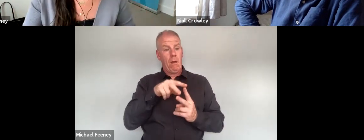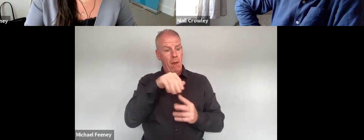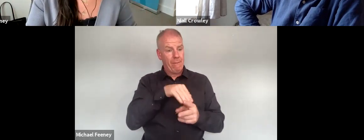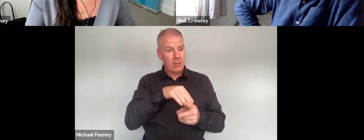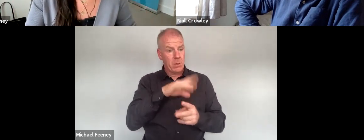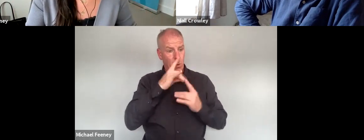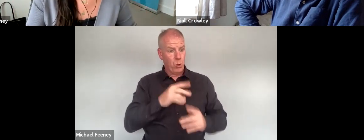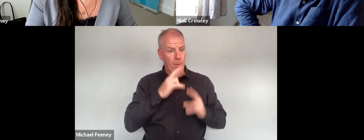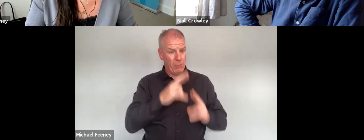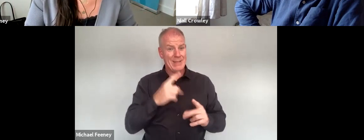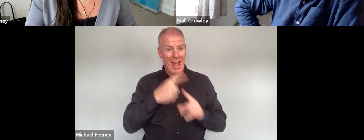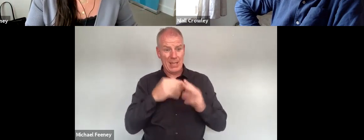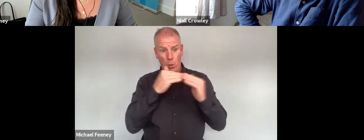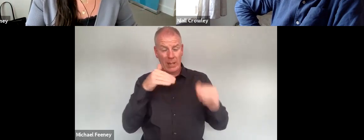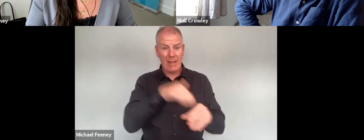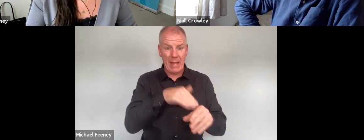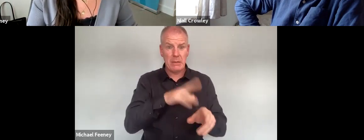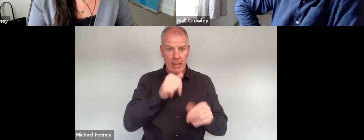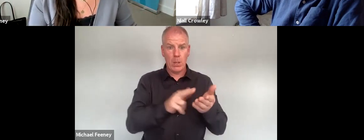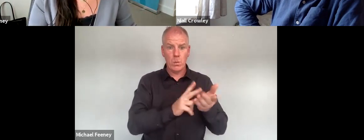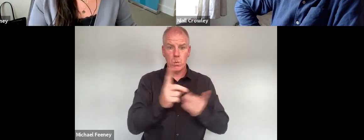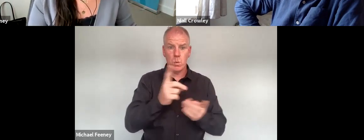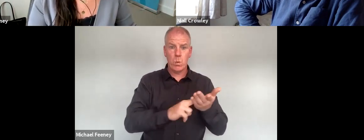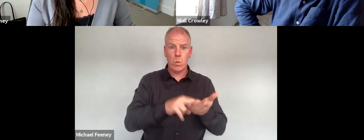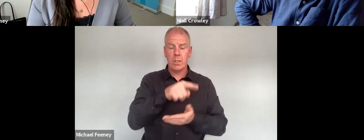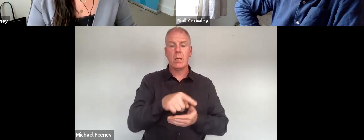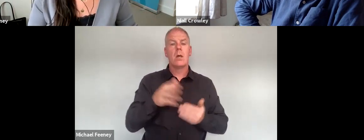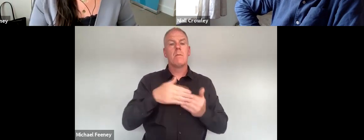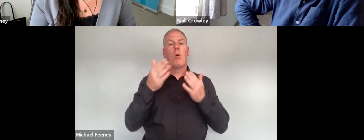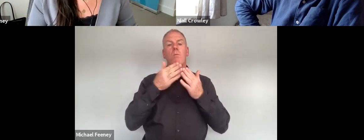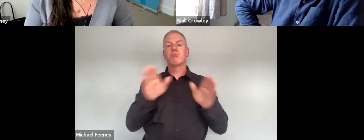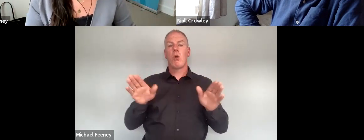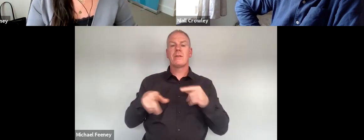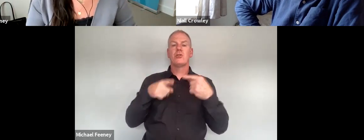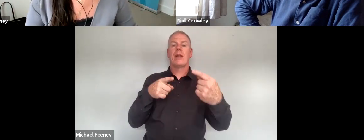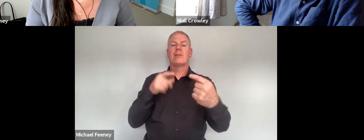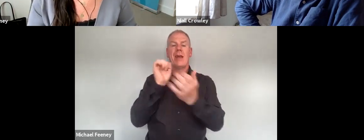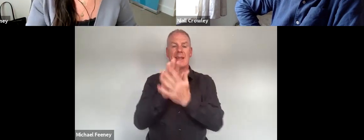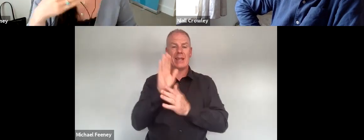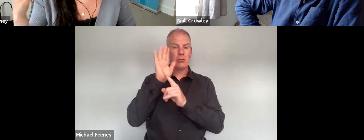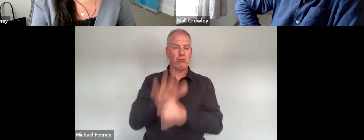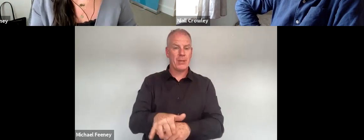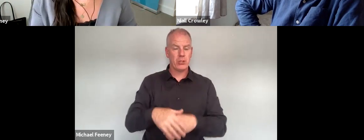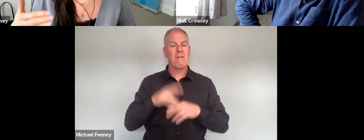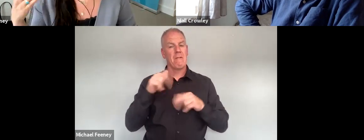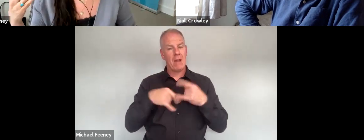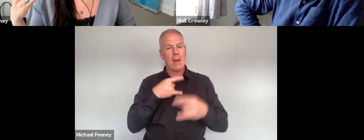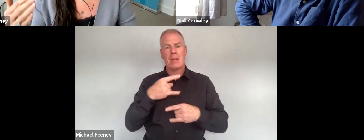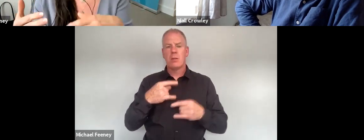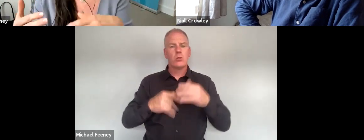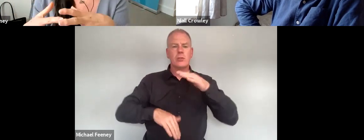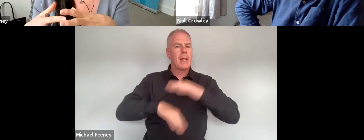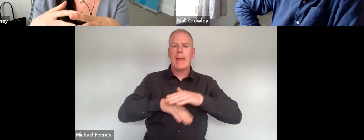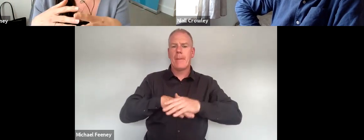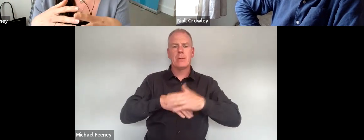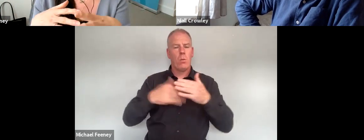violations have occurred and it allows for a more expansive approach to challenging discrimination moving beyond the limitations of